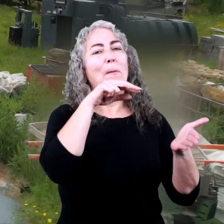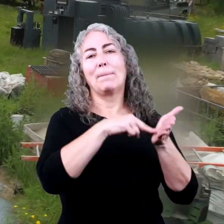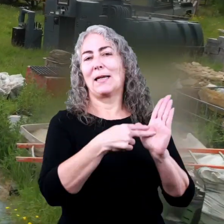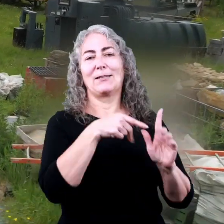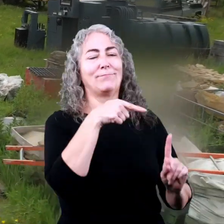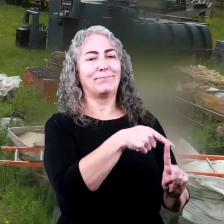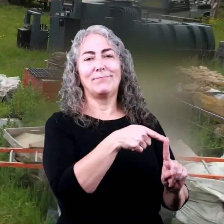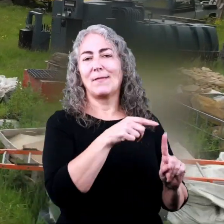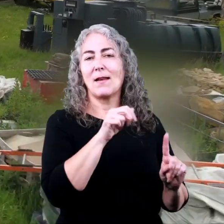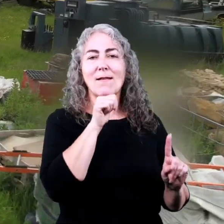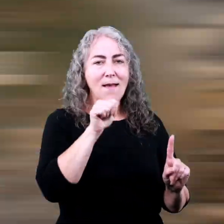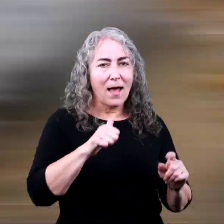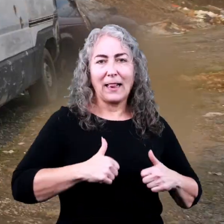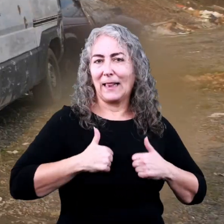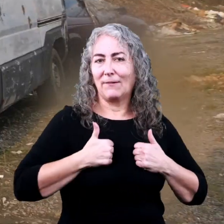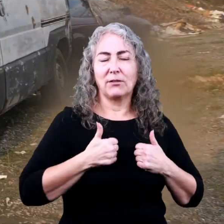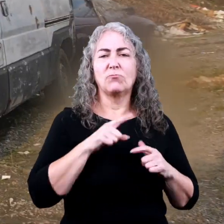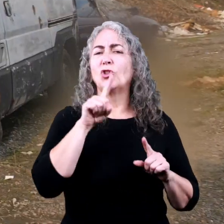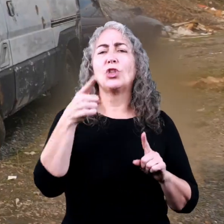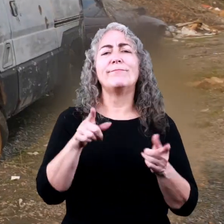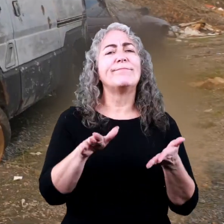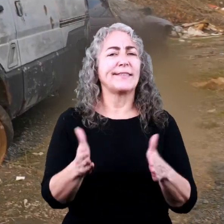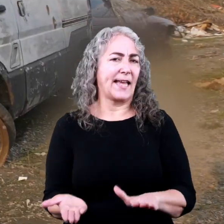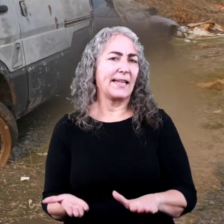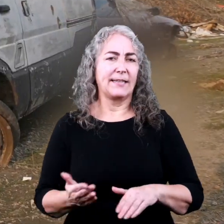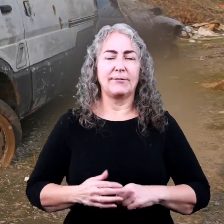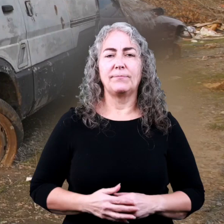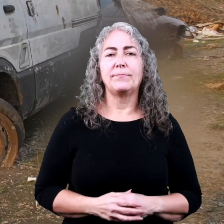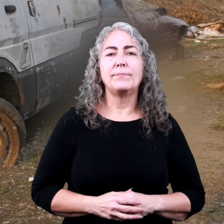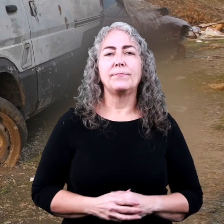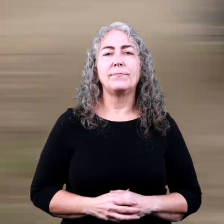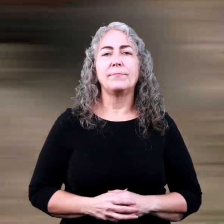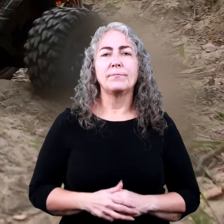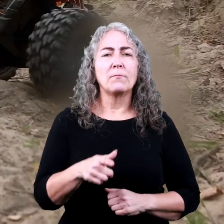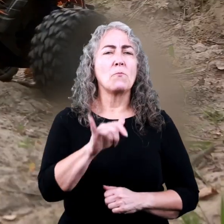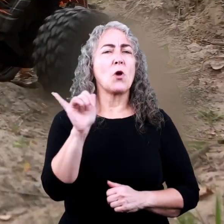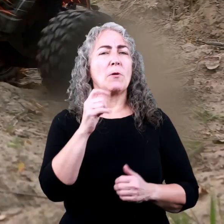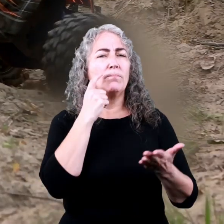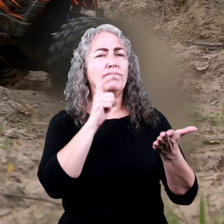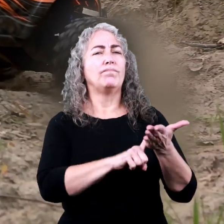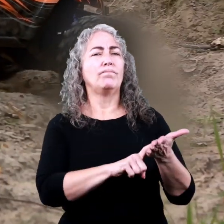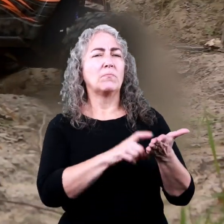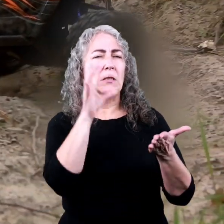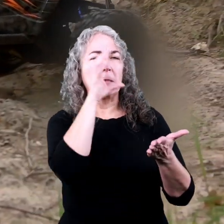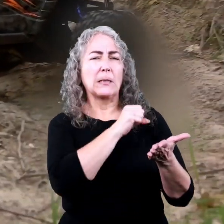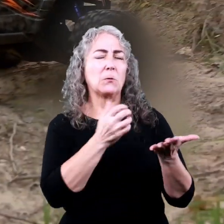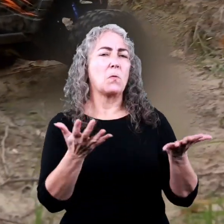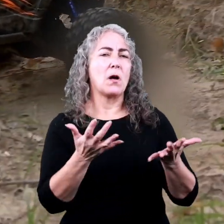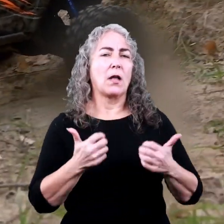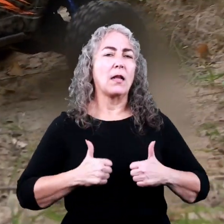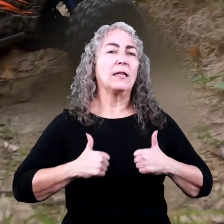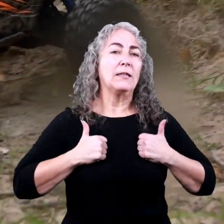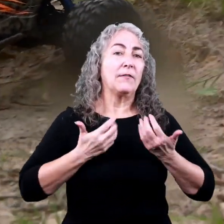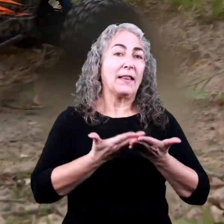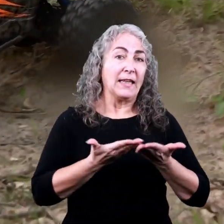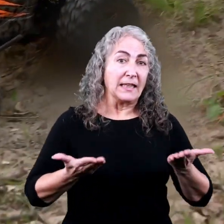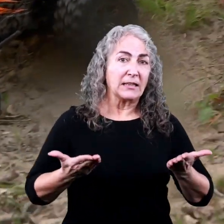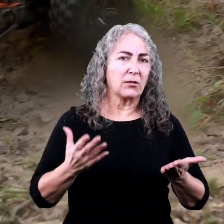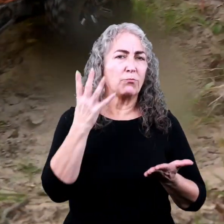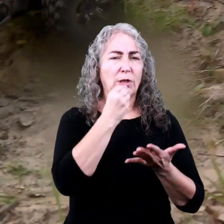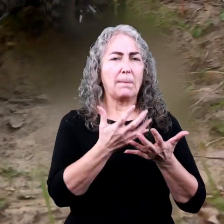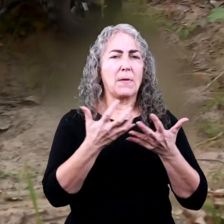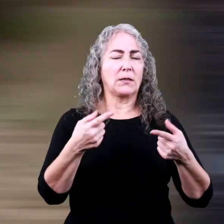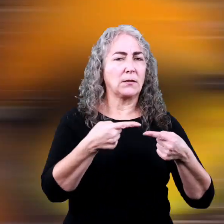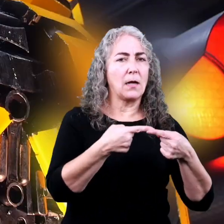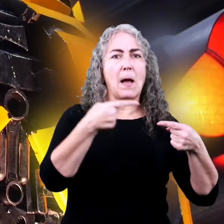does not become non-living It is just dead As you can probably guess, non-living things